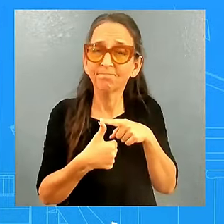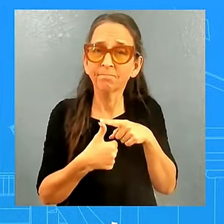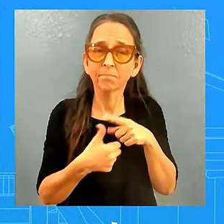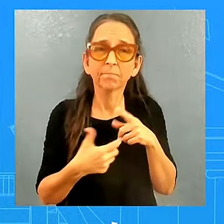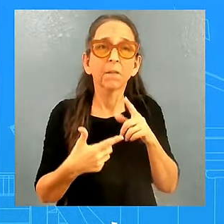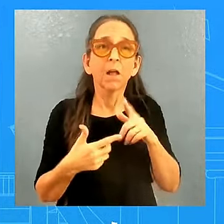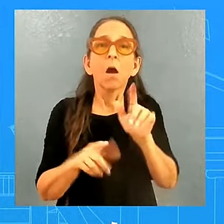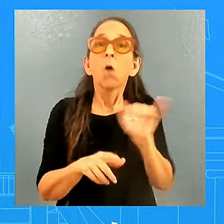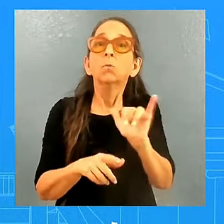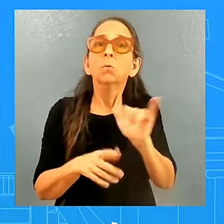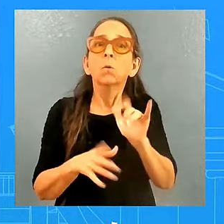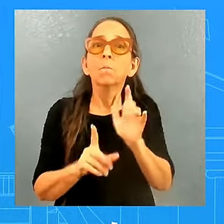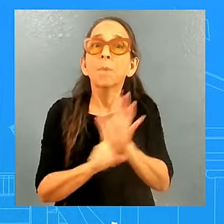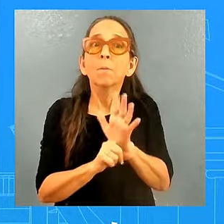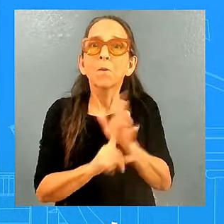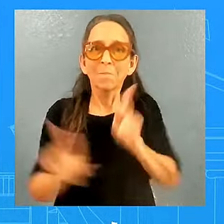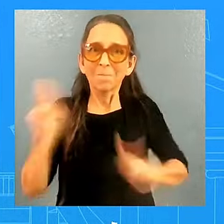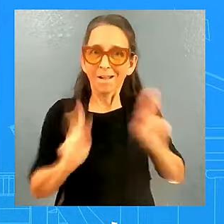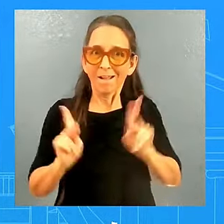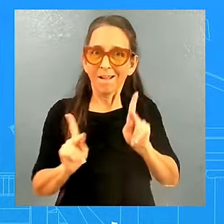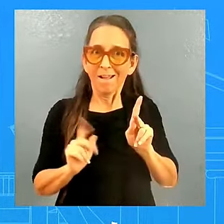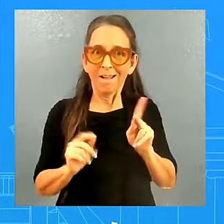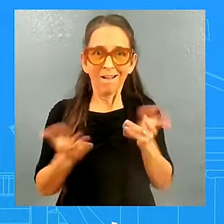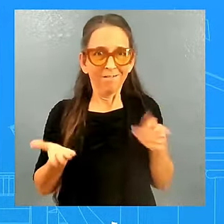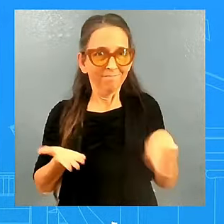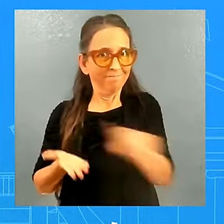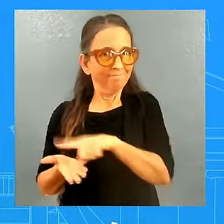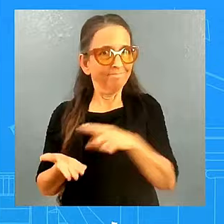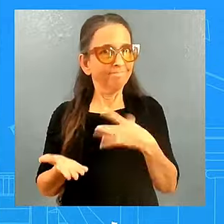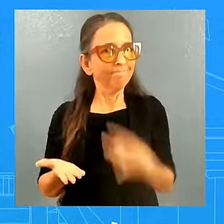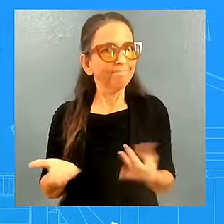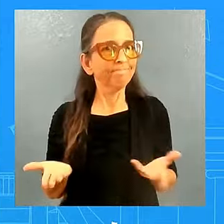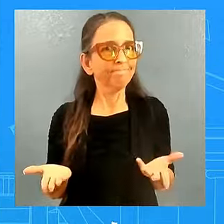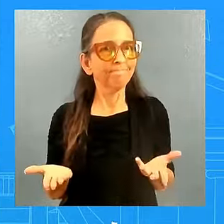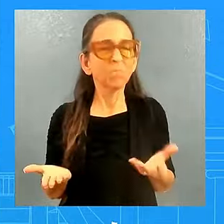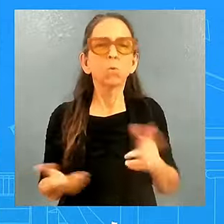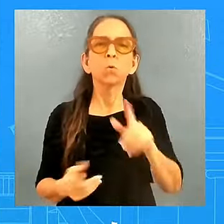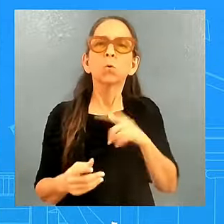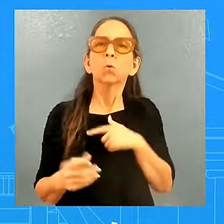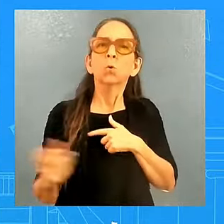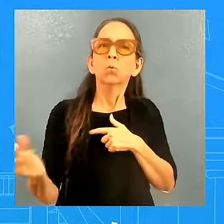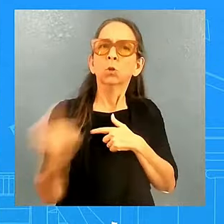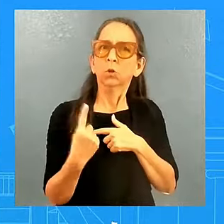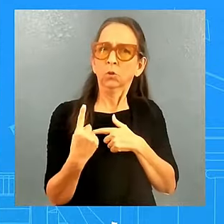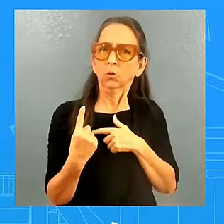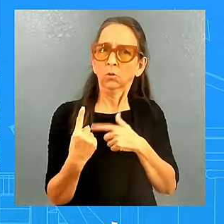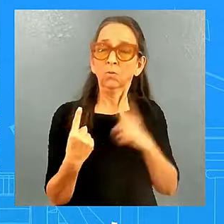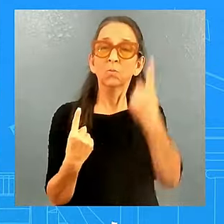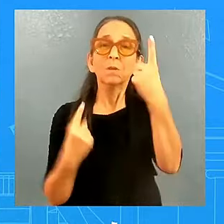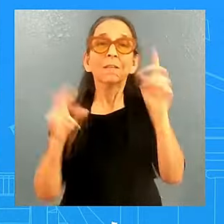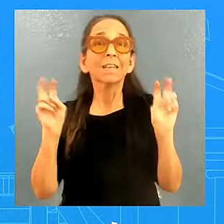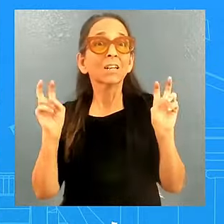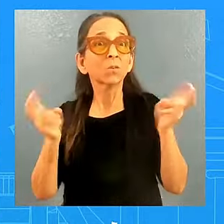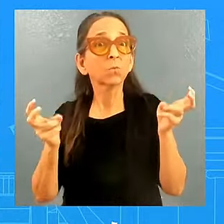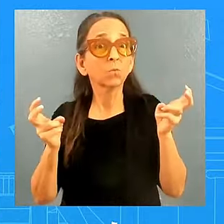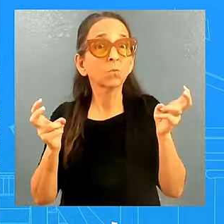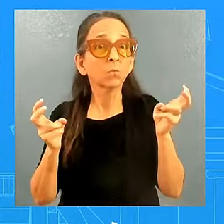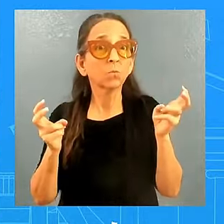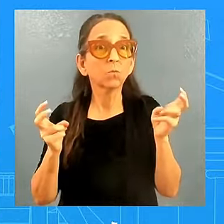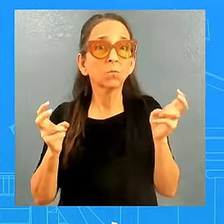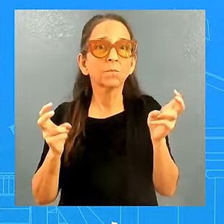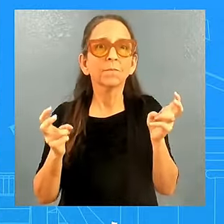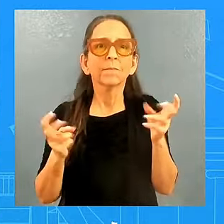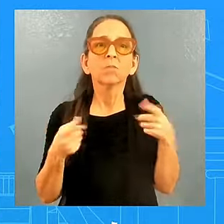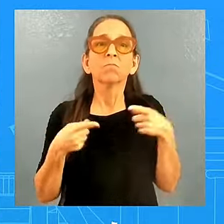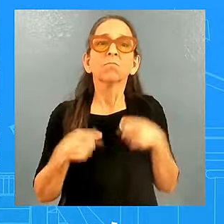there. Go ahead, John. Thanks, Karine. One of the issues debated, discussed quite a bit during the course of the campaign was the issue of reproductive